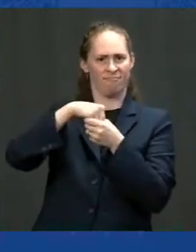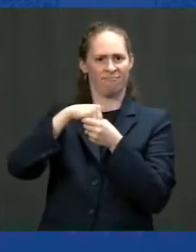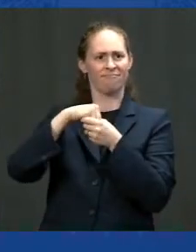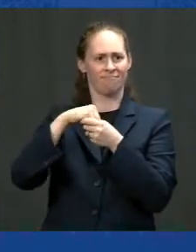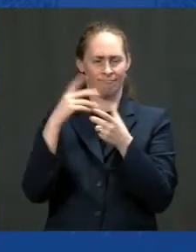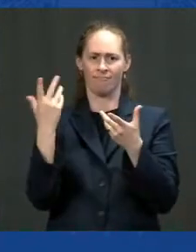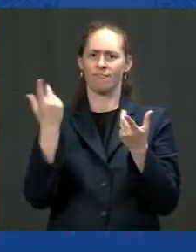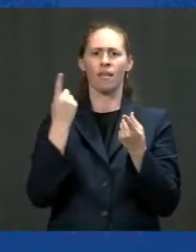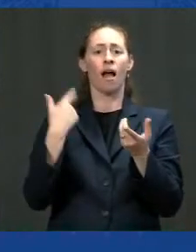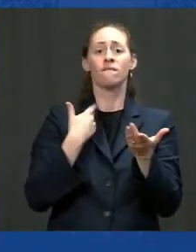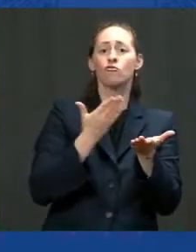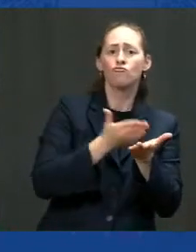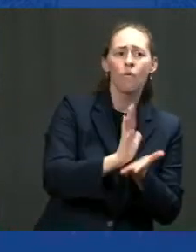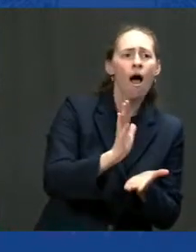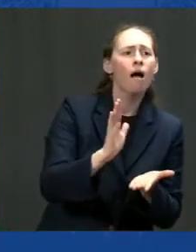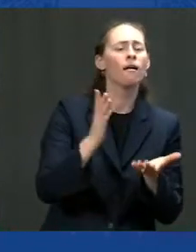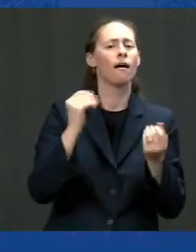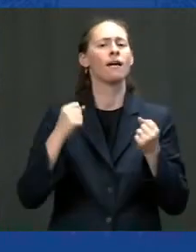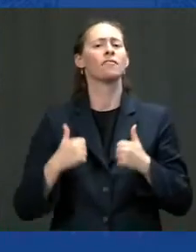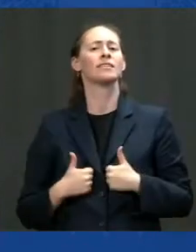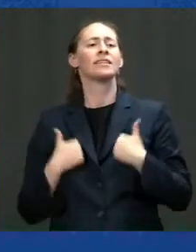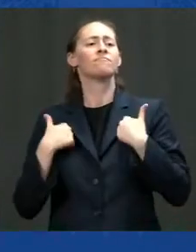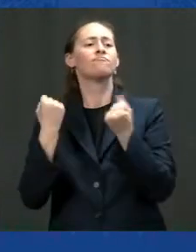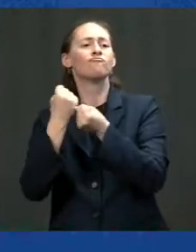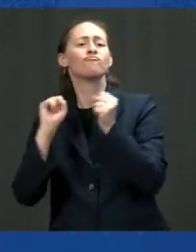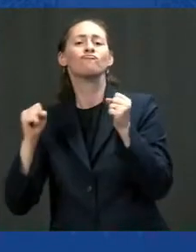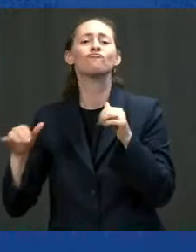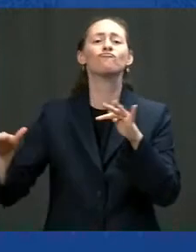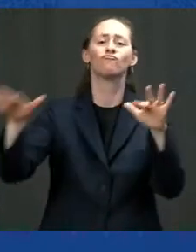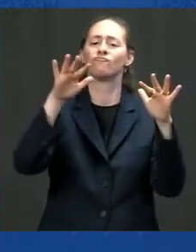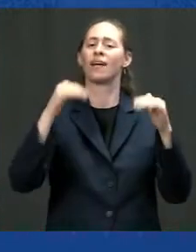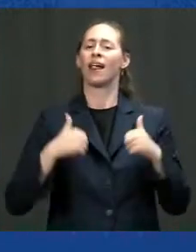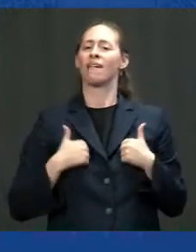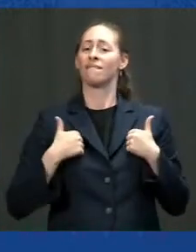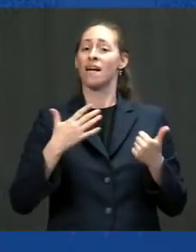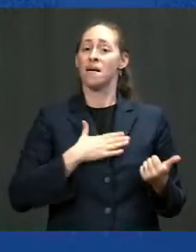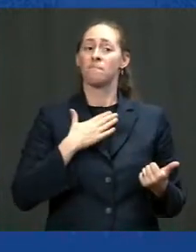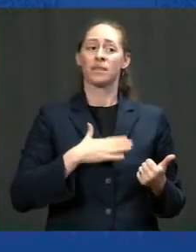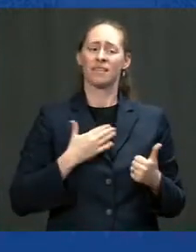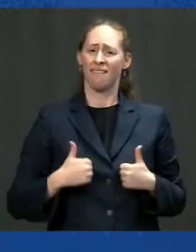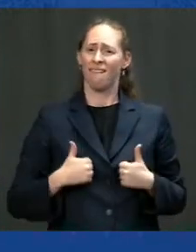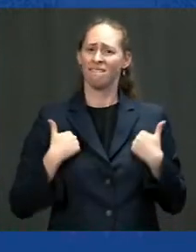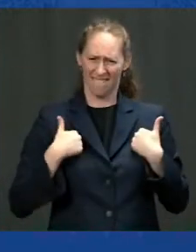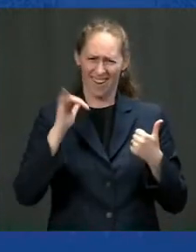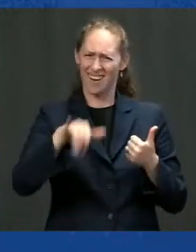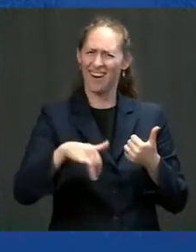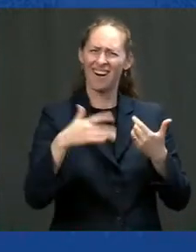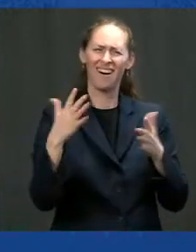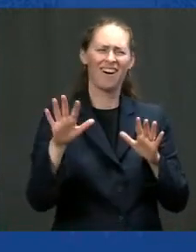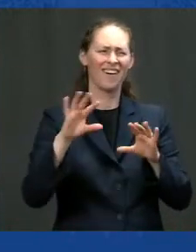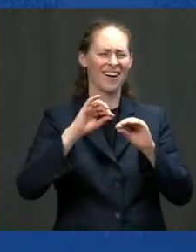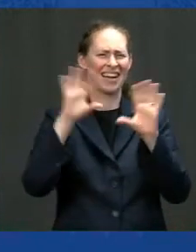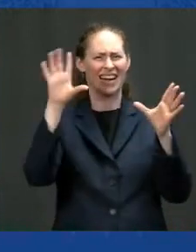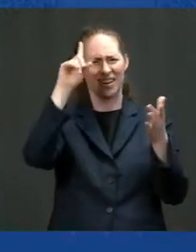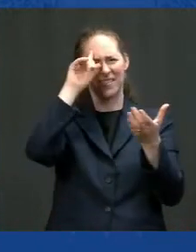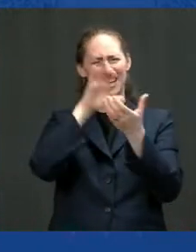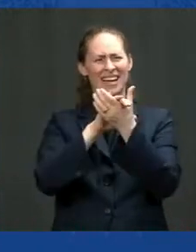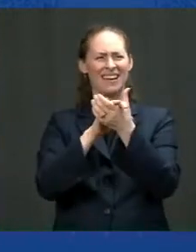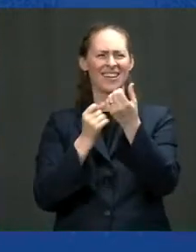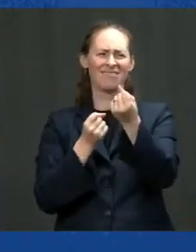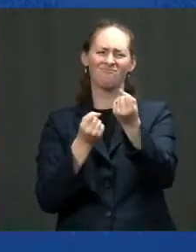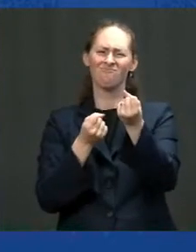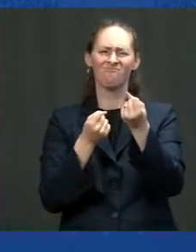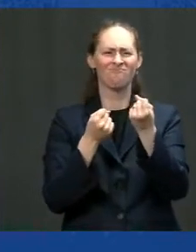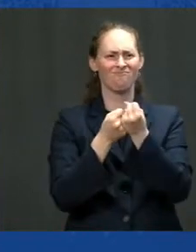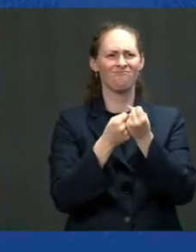life, liberty, the pursuit of happiness. We believe it. We've never accomplished it. But every generation has